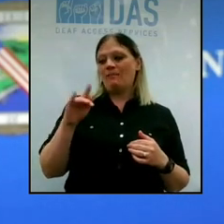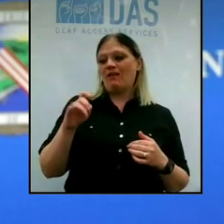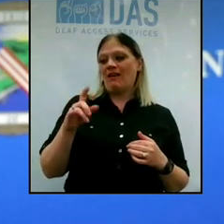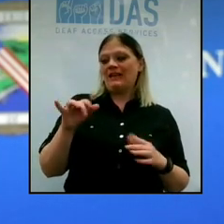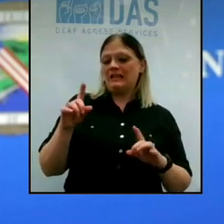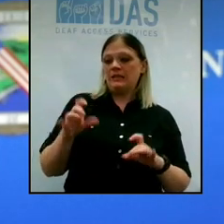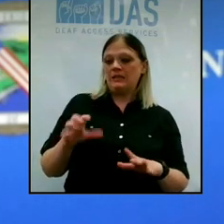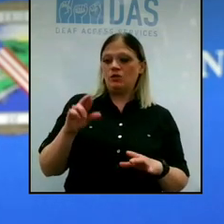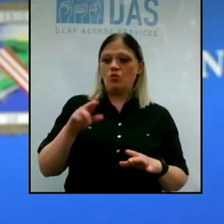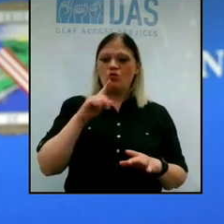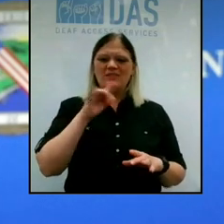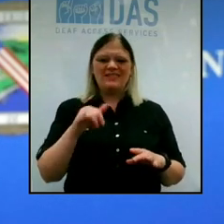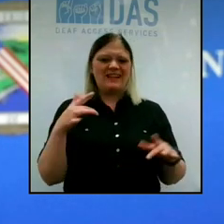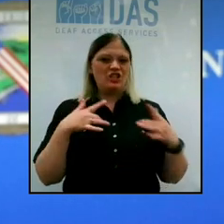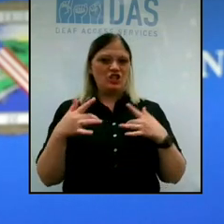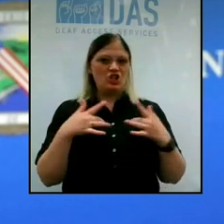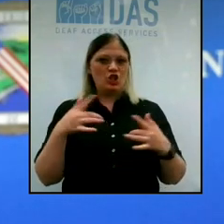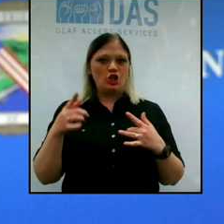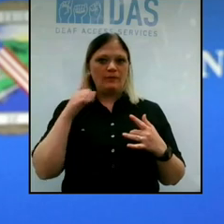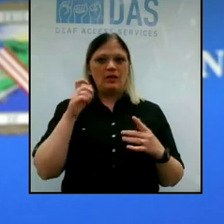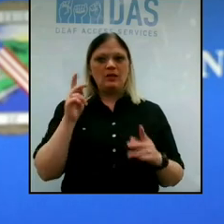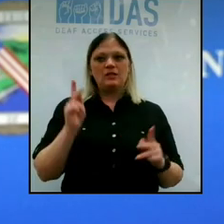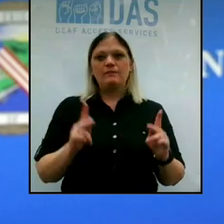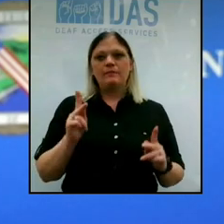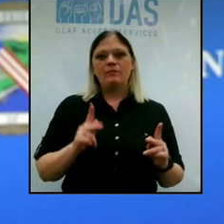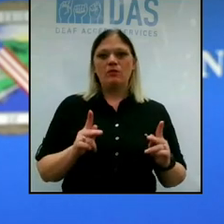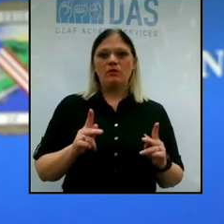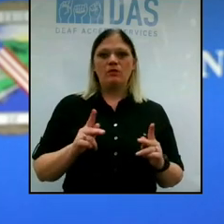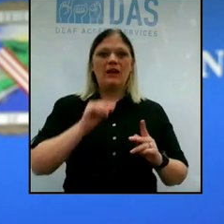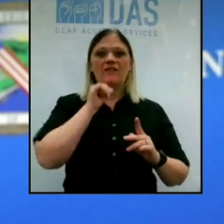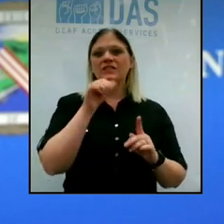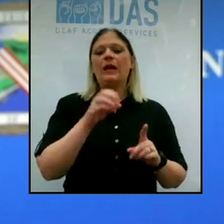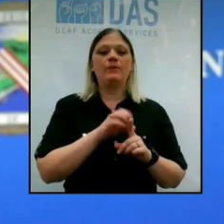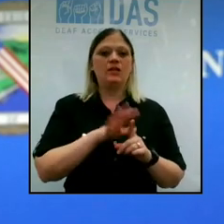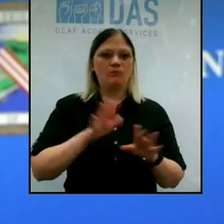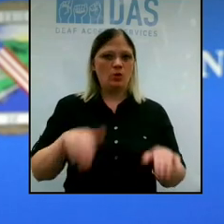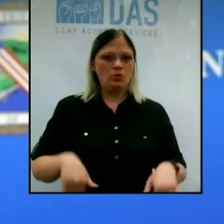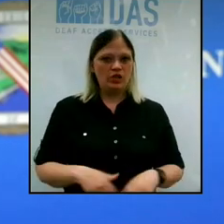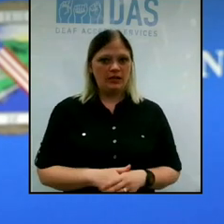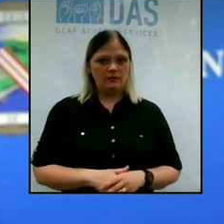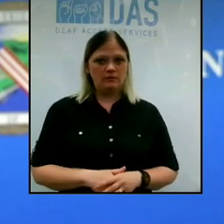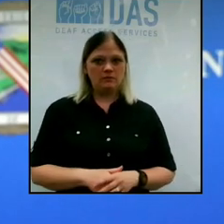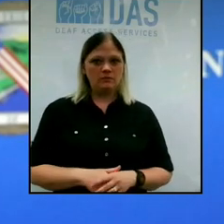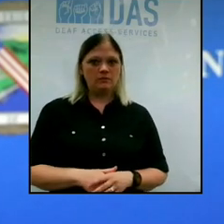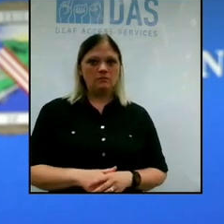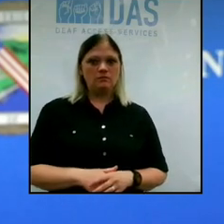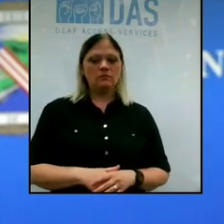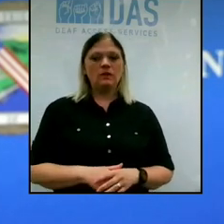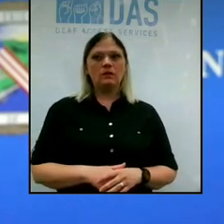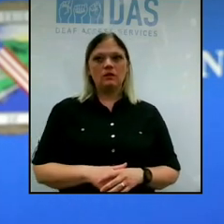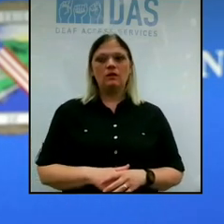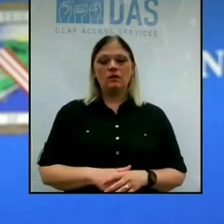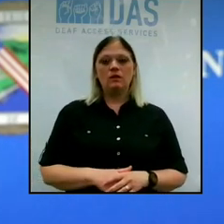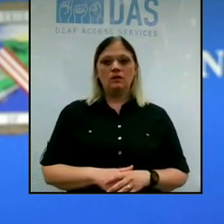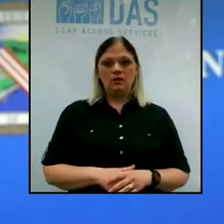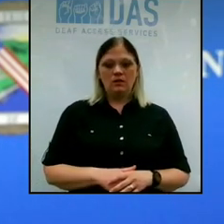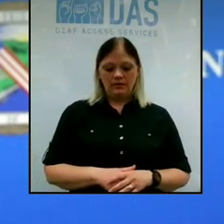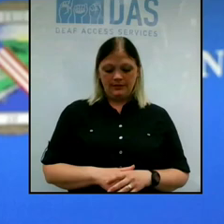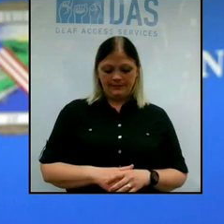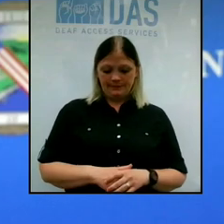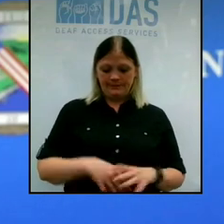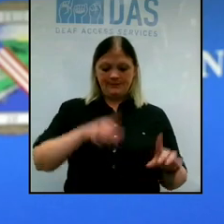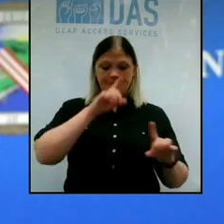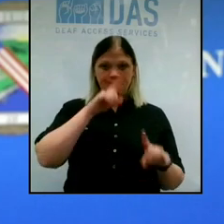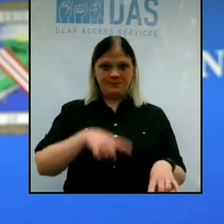concerning that people have not been exposed at this point? Yes. So the answer to your questions is